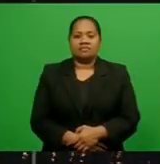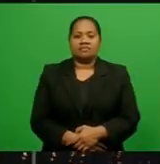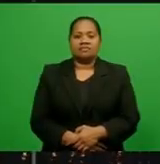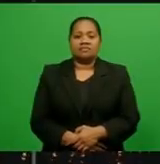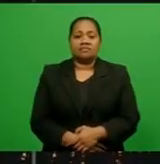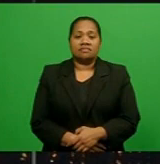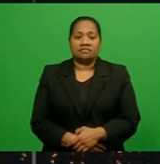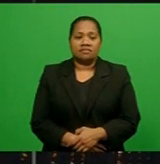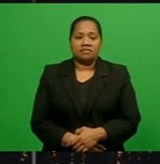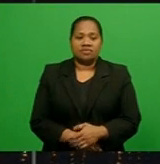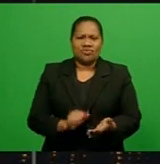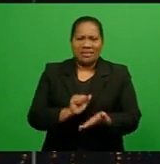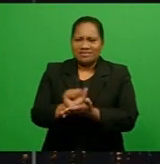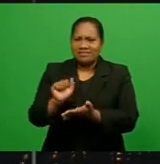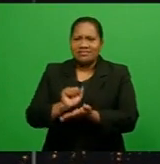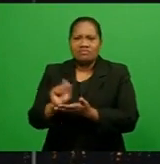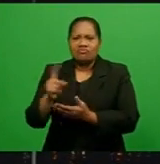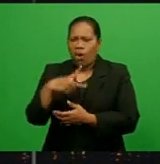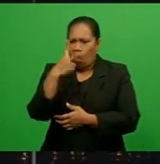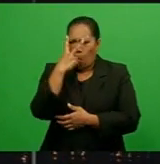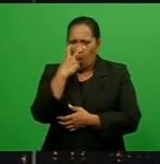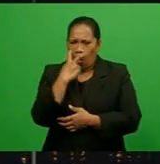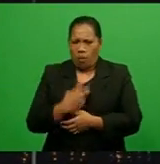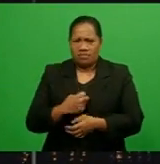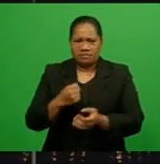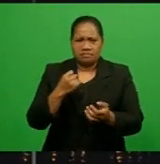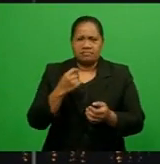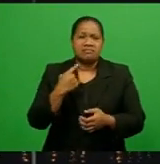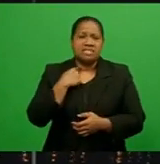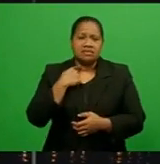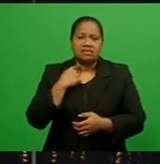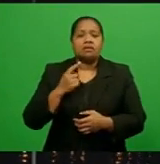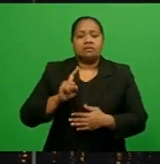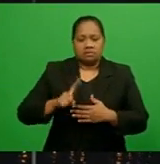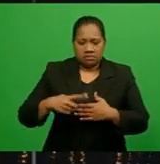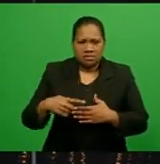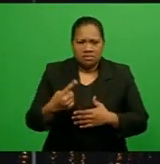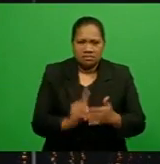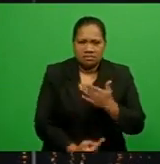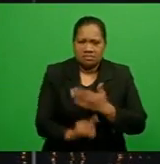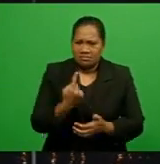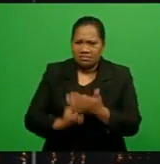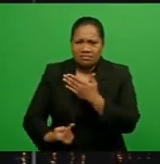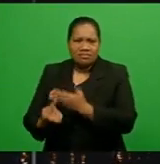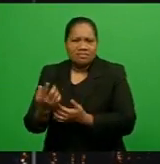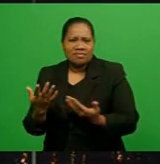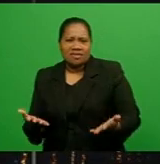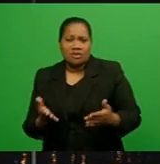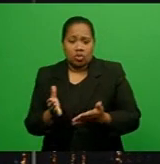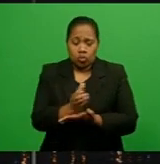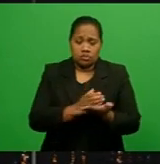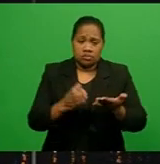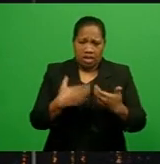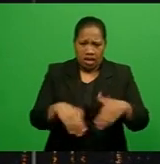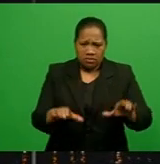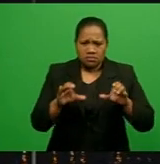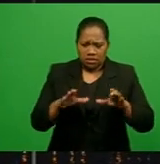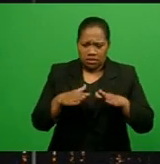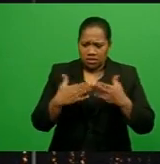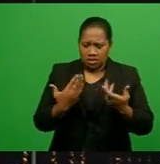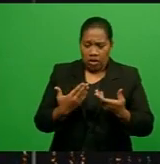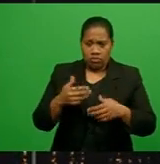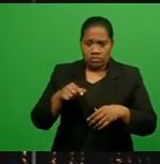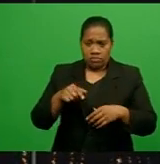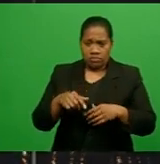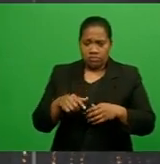With the sale of rot and meat-buy supermarkets becoming a recurring issue, the Consumer Council has put a large number of supermarkets under